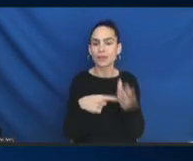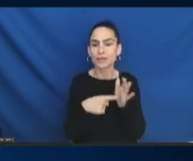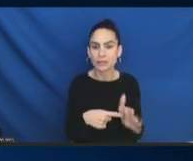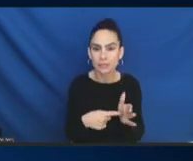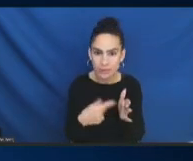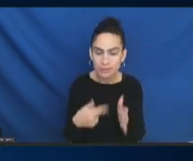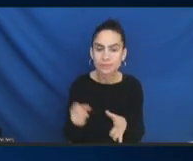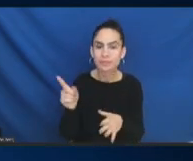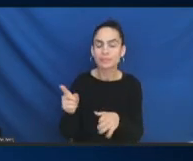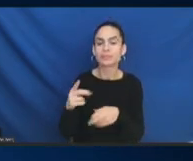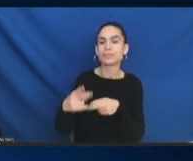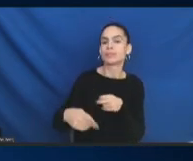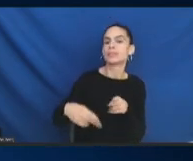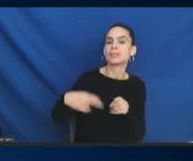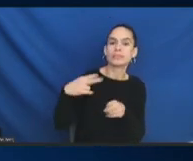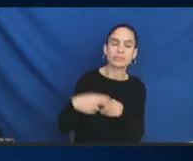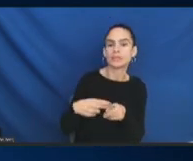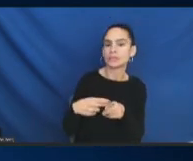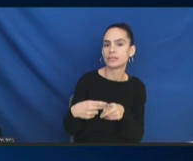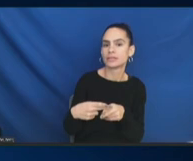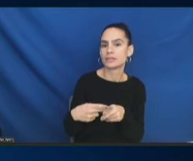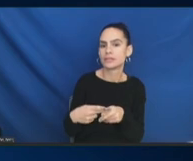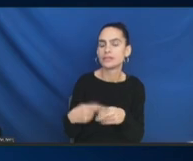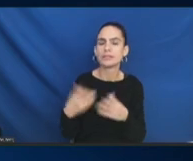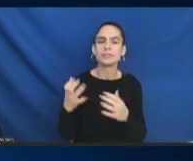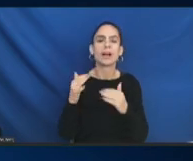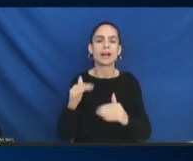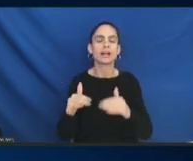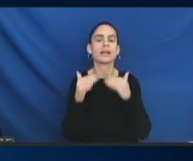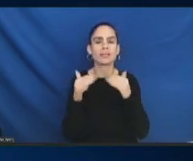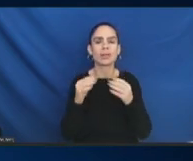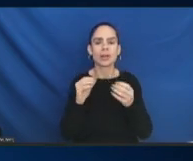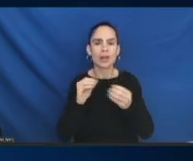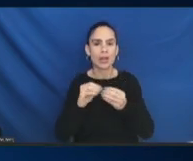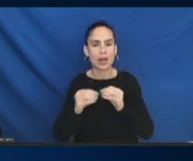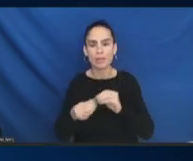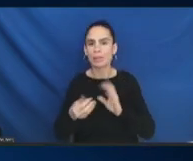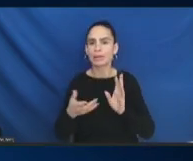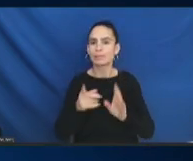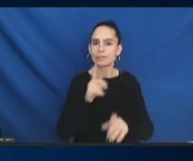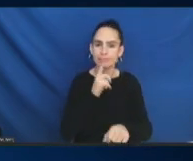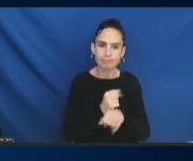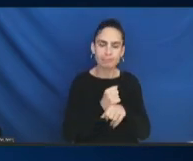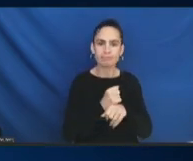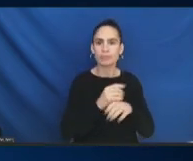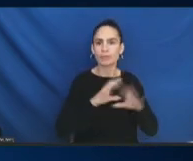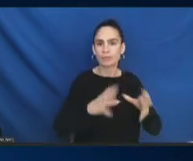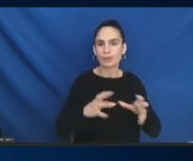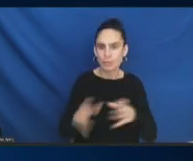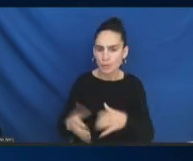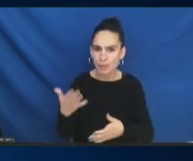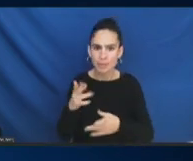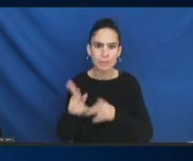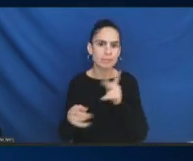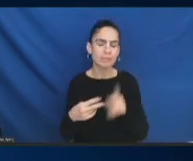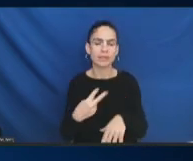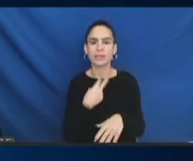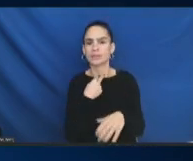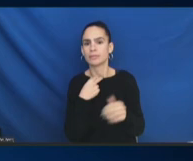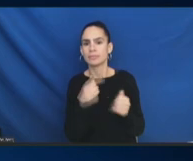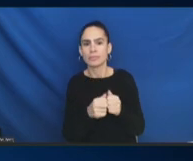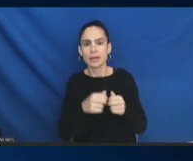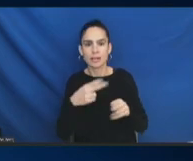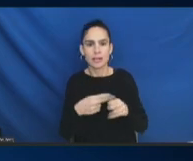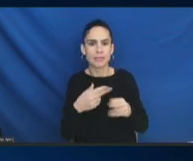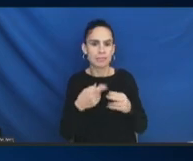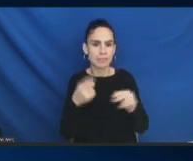to limiting the number of actual groups. But if people are getting caught up on the name, you can just title it all in. So, you can